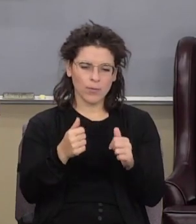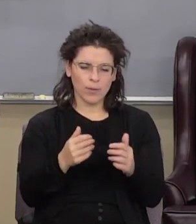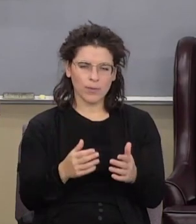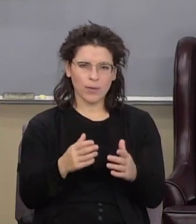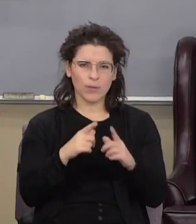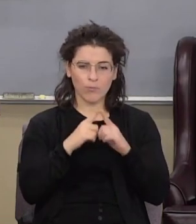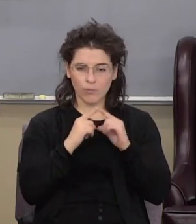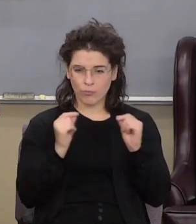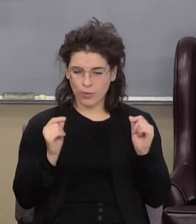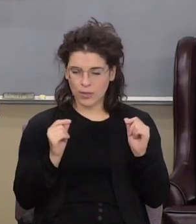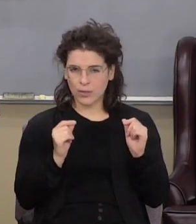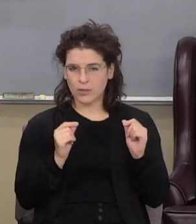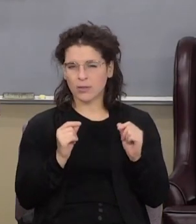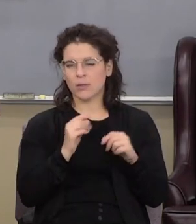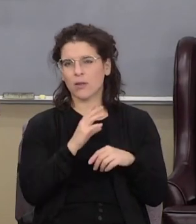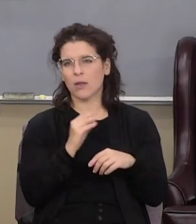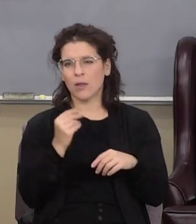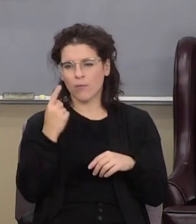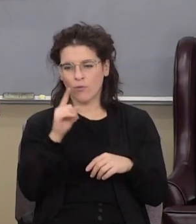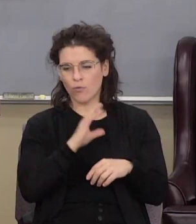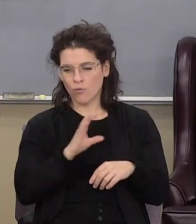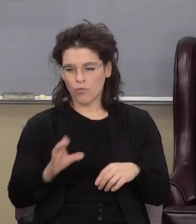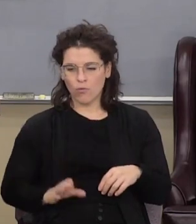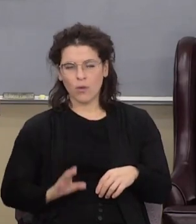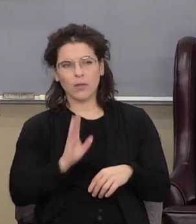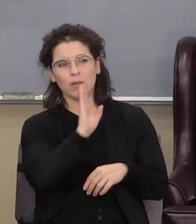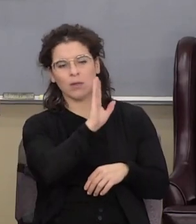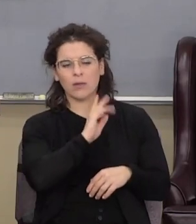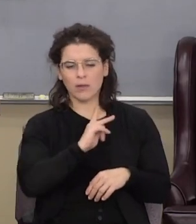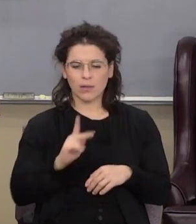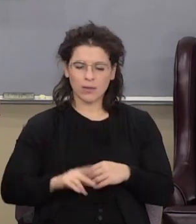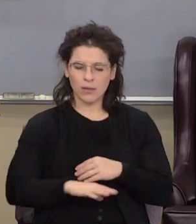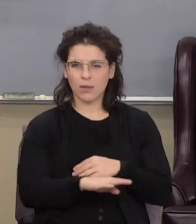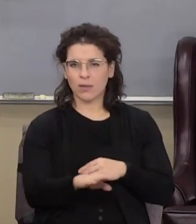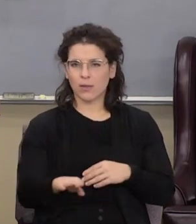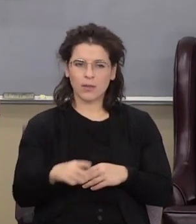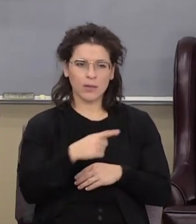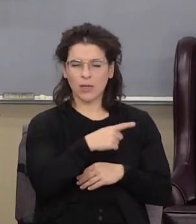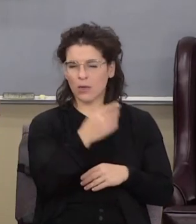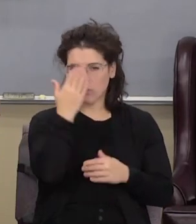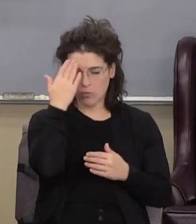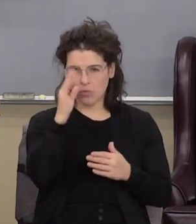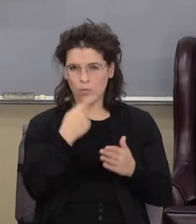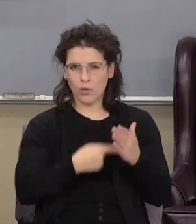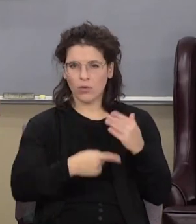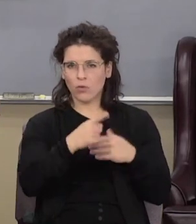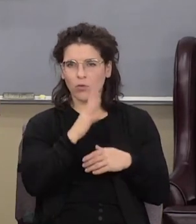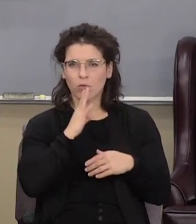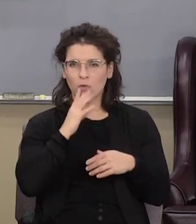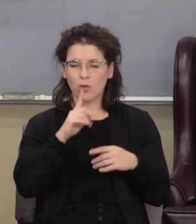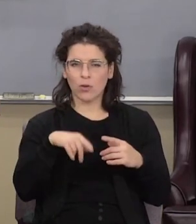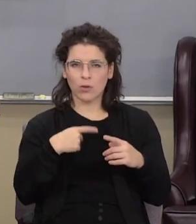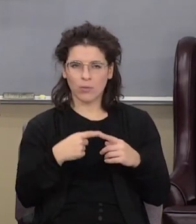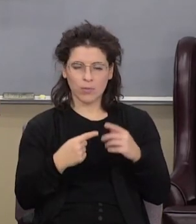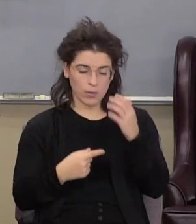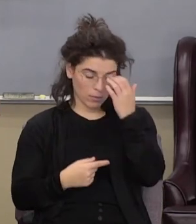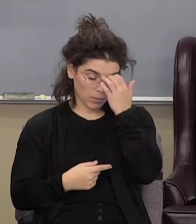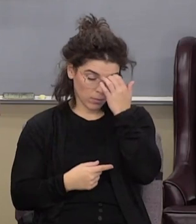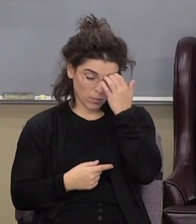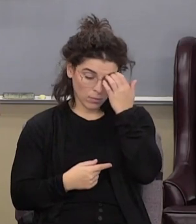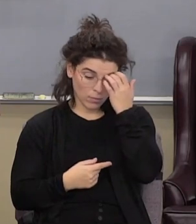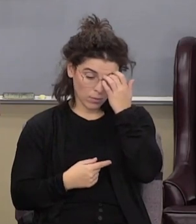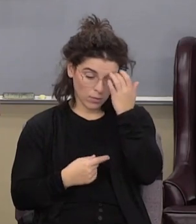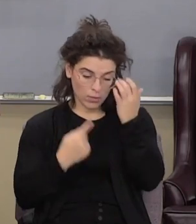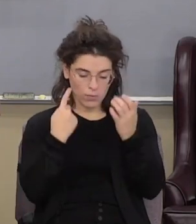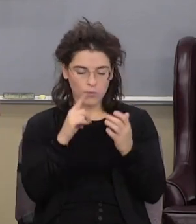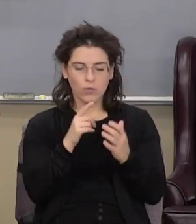and talking about for Christ and his kingdom listen they don't know what they're talking about as far as